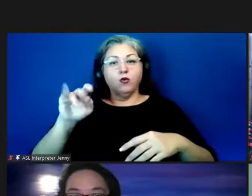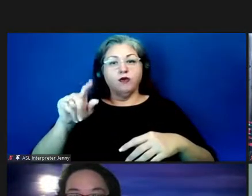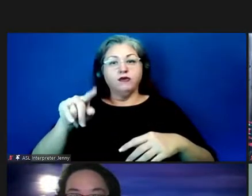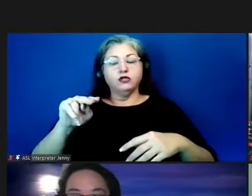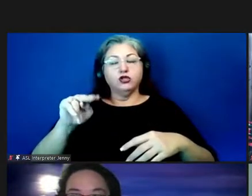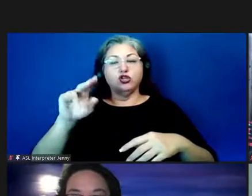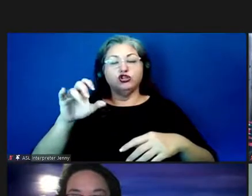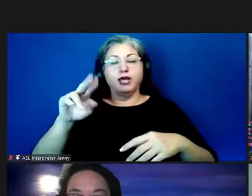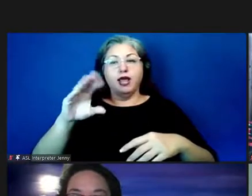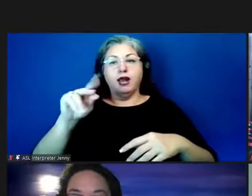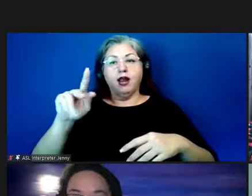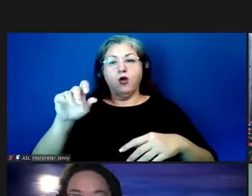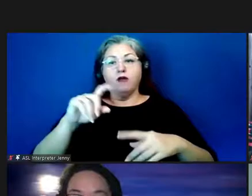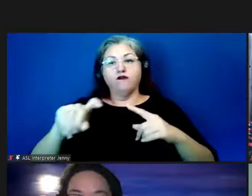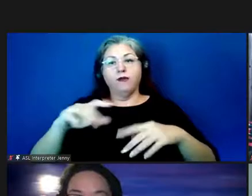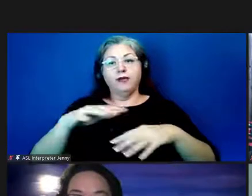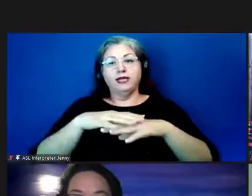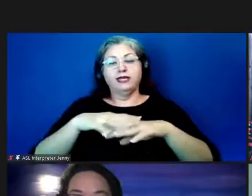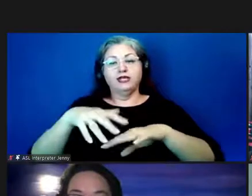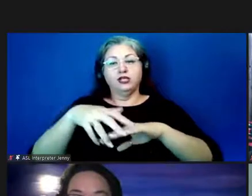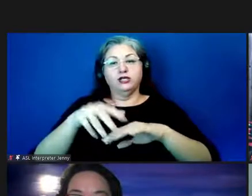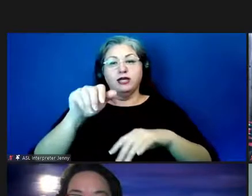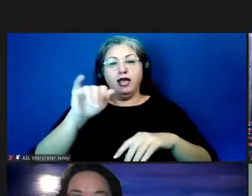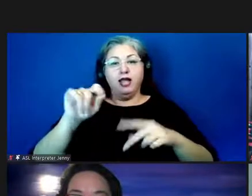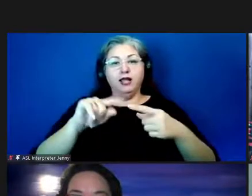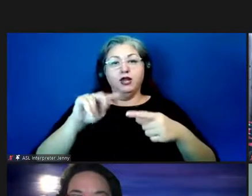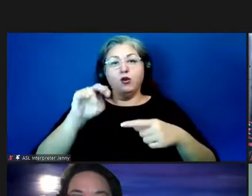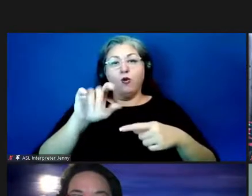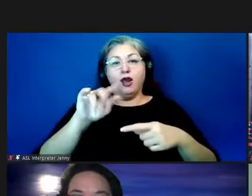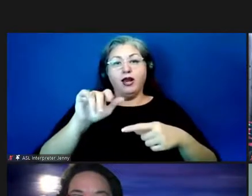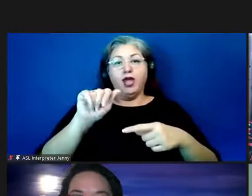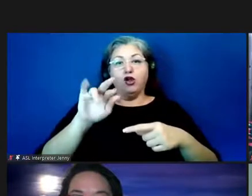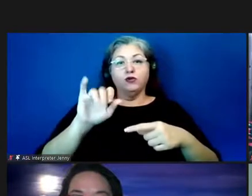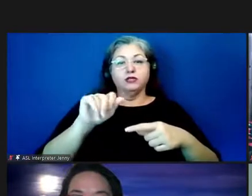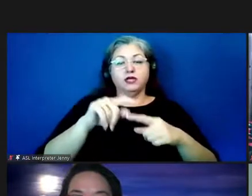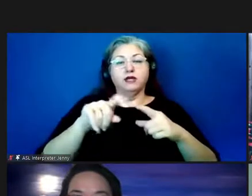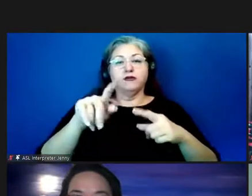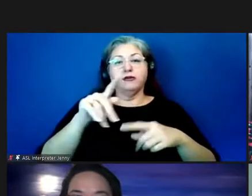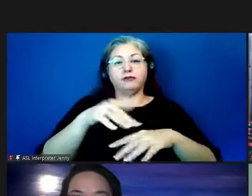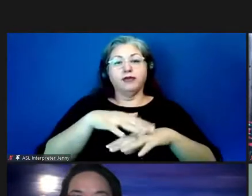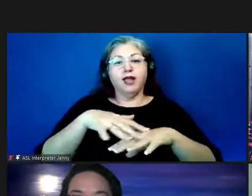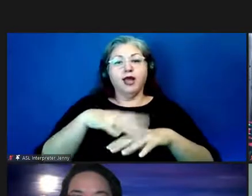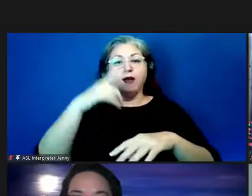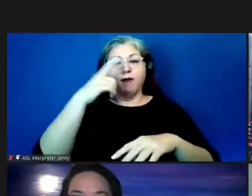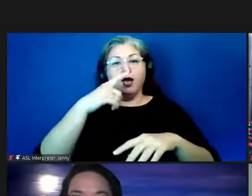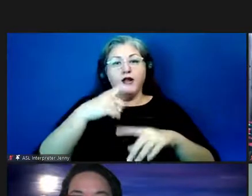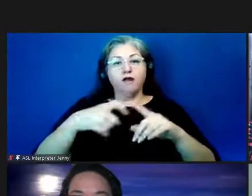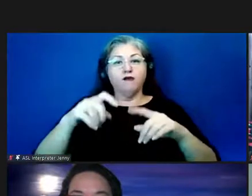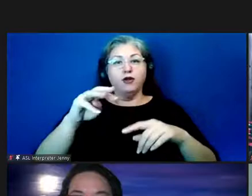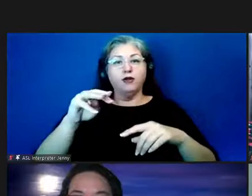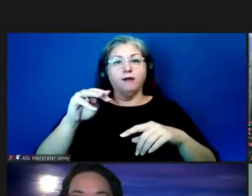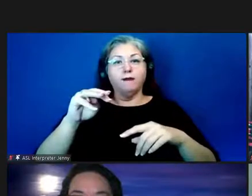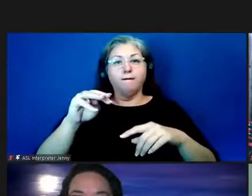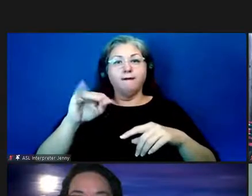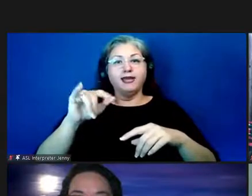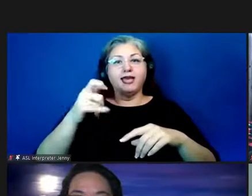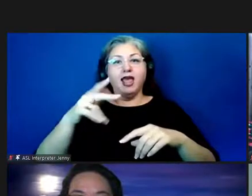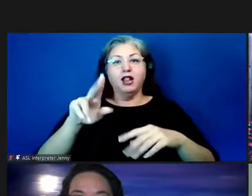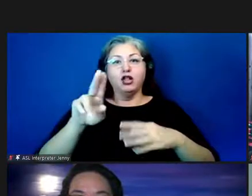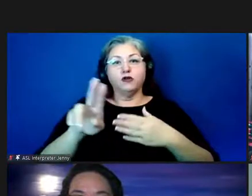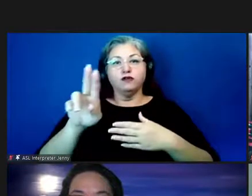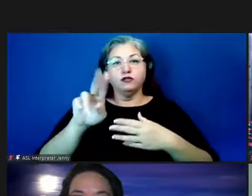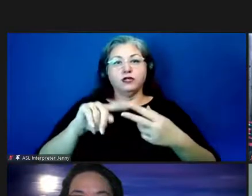cheyenne and lakota from indigenous ai dr noelani arista who is kanaka maoli from mcgill mcgill university